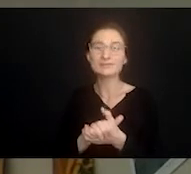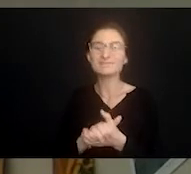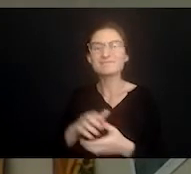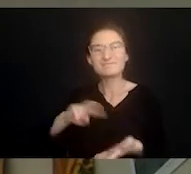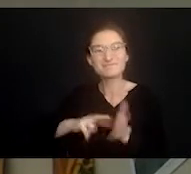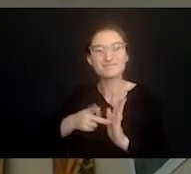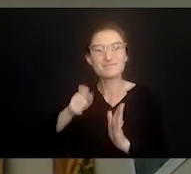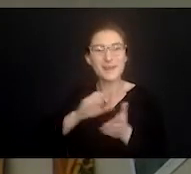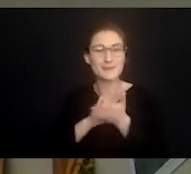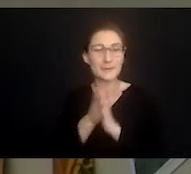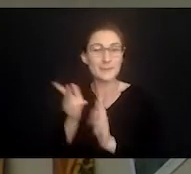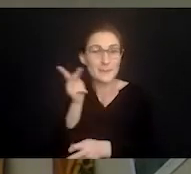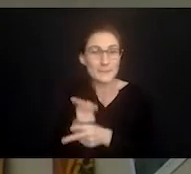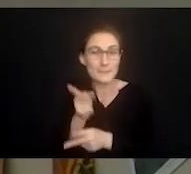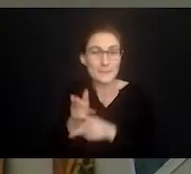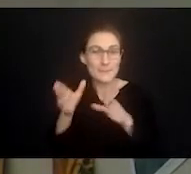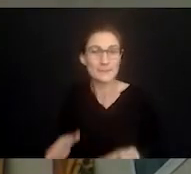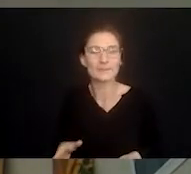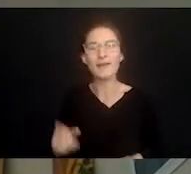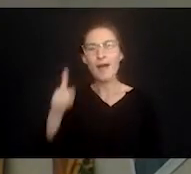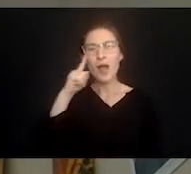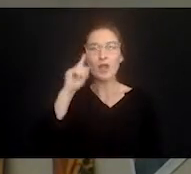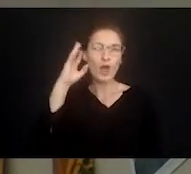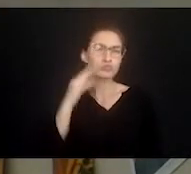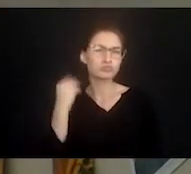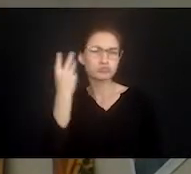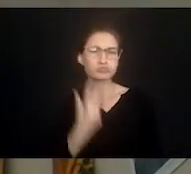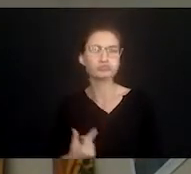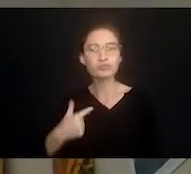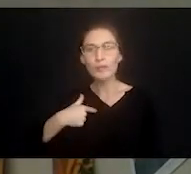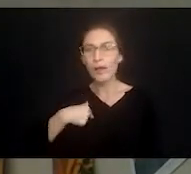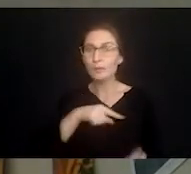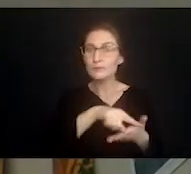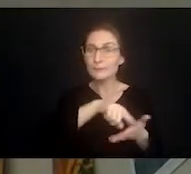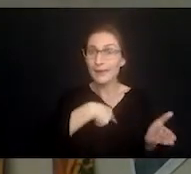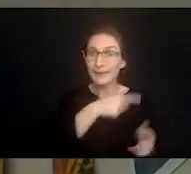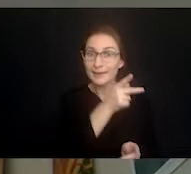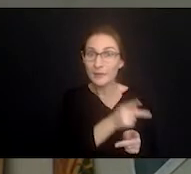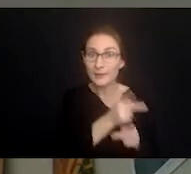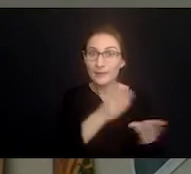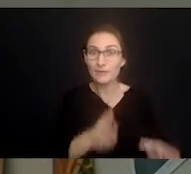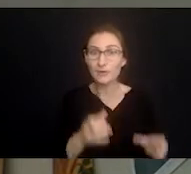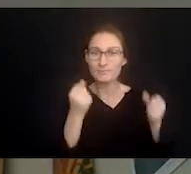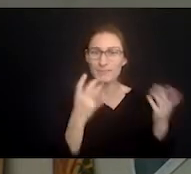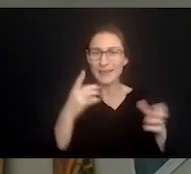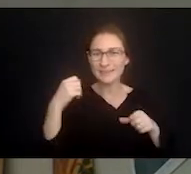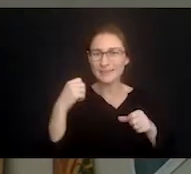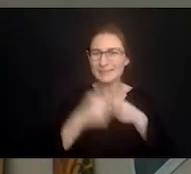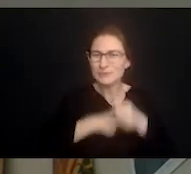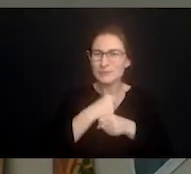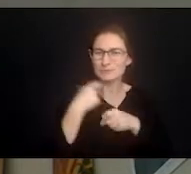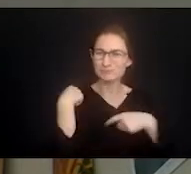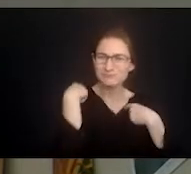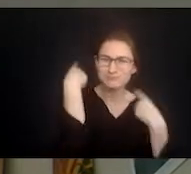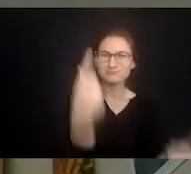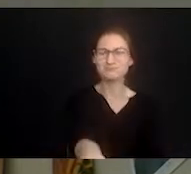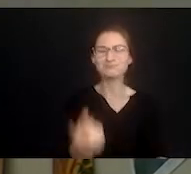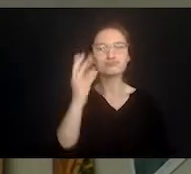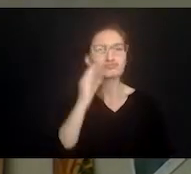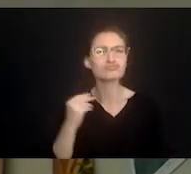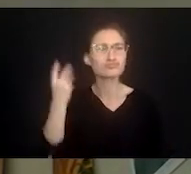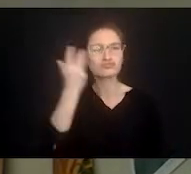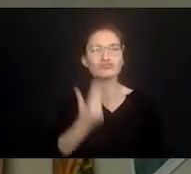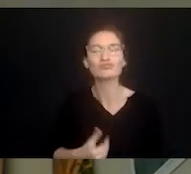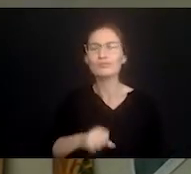it was going to be any big deal because I had been a paid professional caregiver in a number of different situations prior to getting married. So I thought,